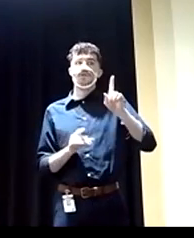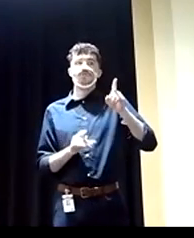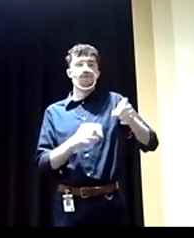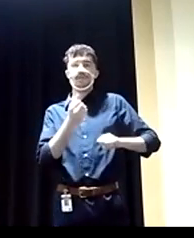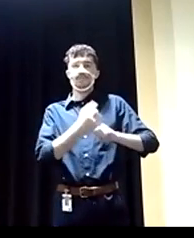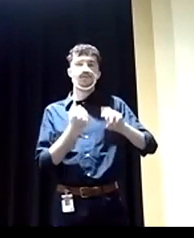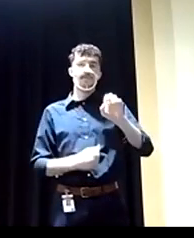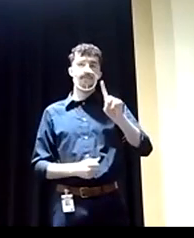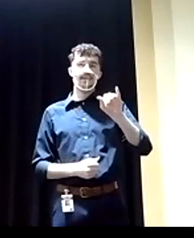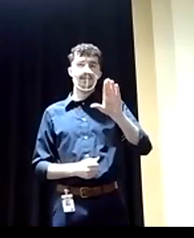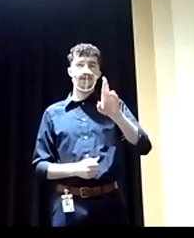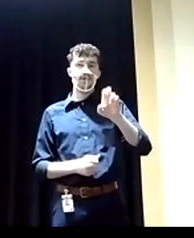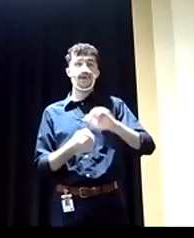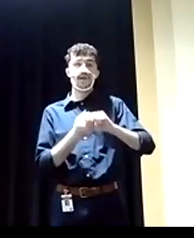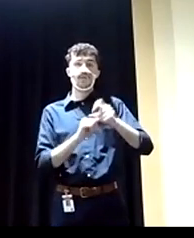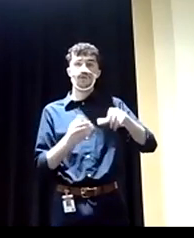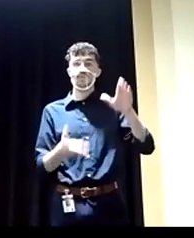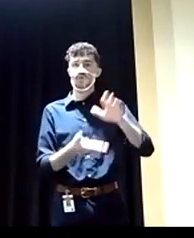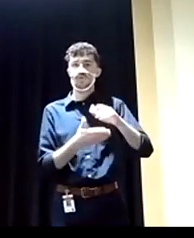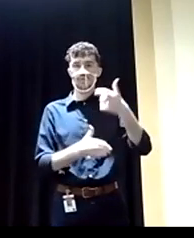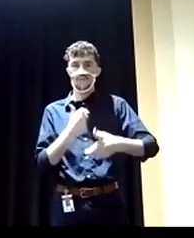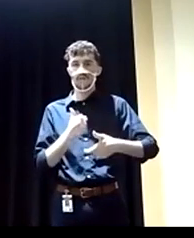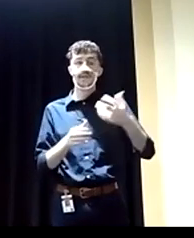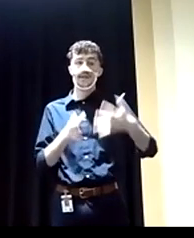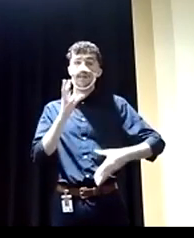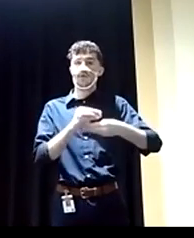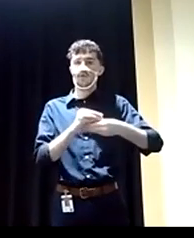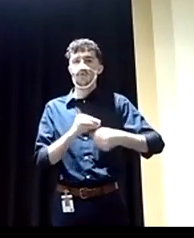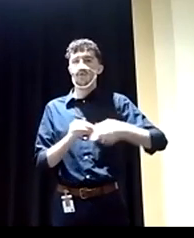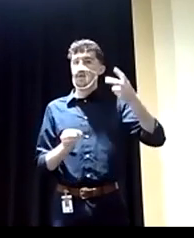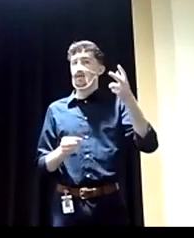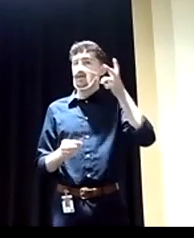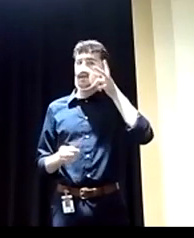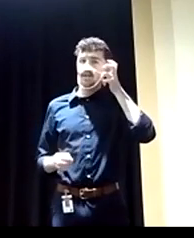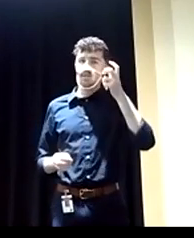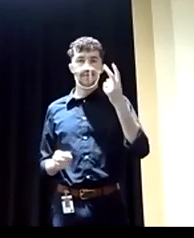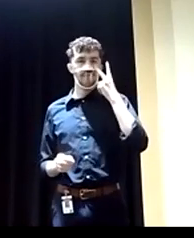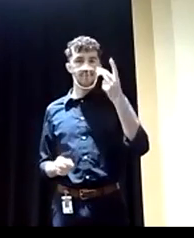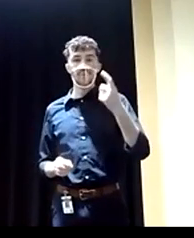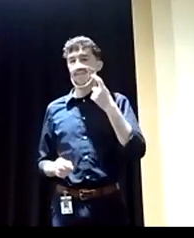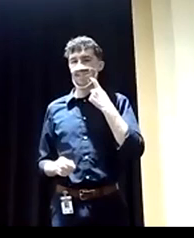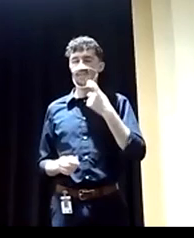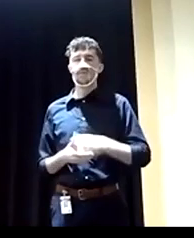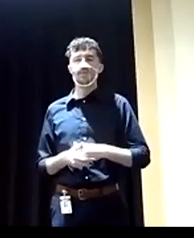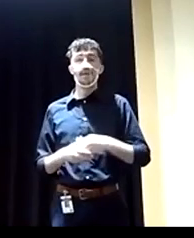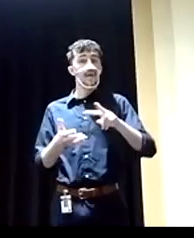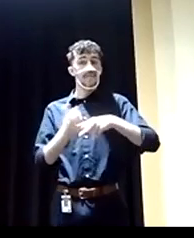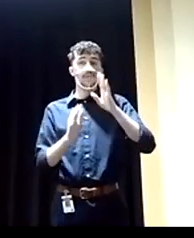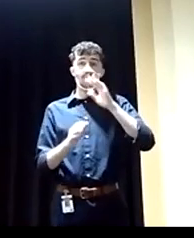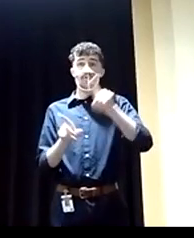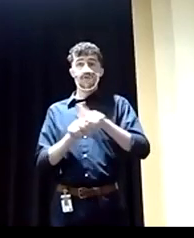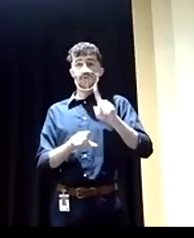And it's also to require us to take on these big pharmaceutical companies